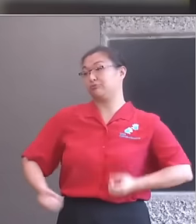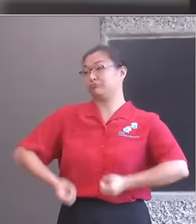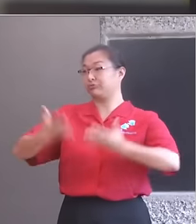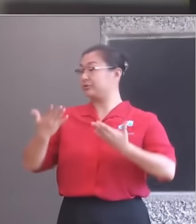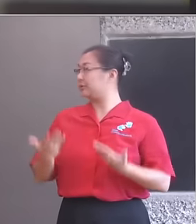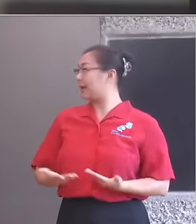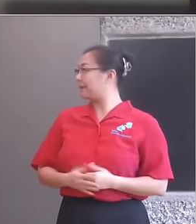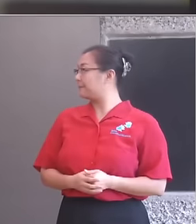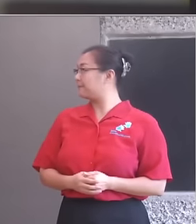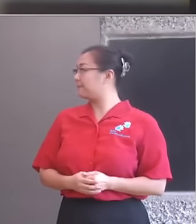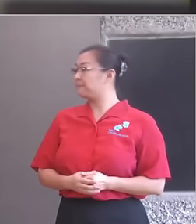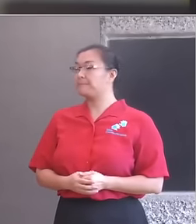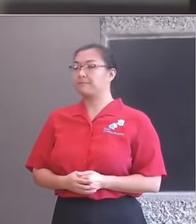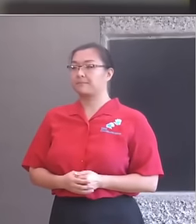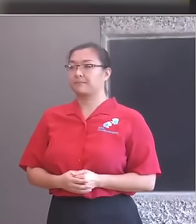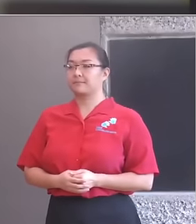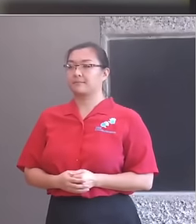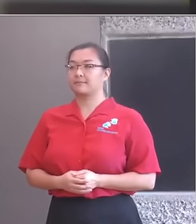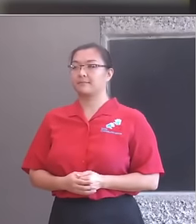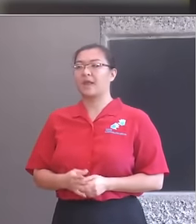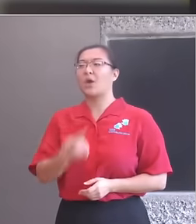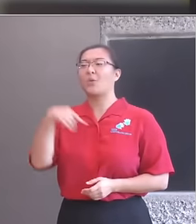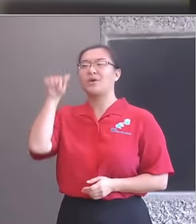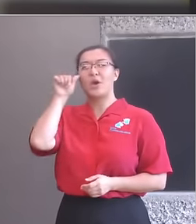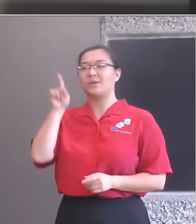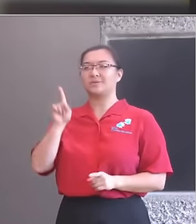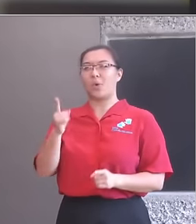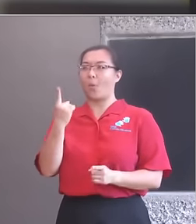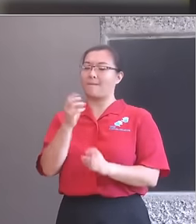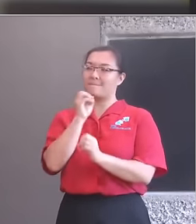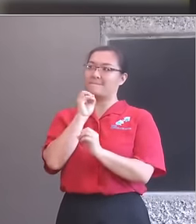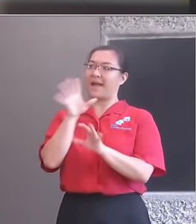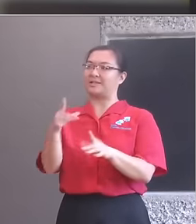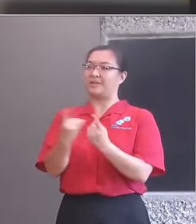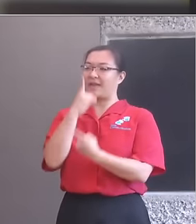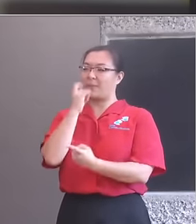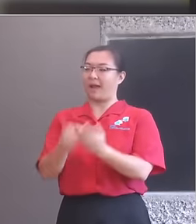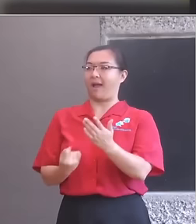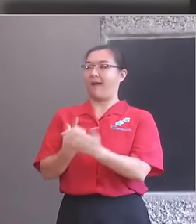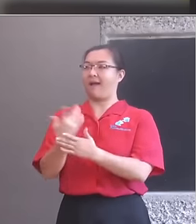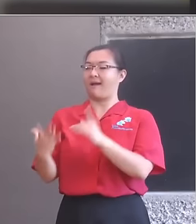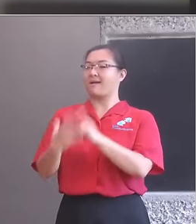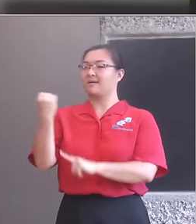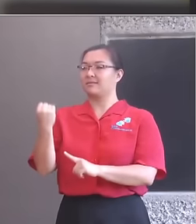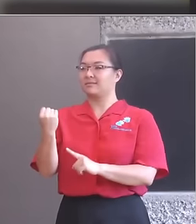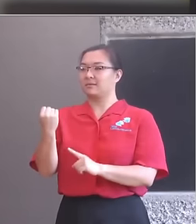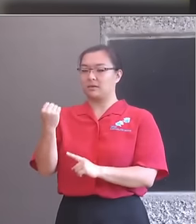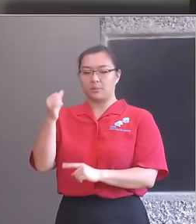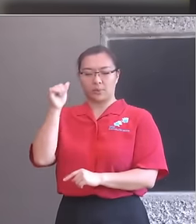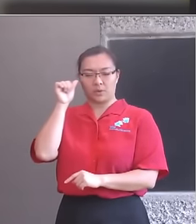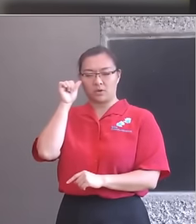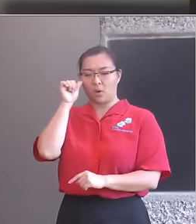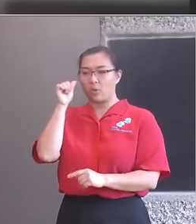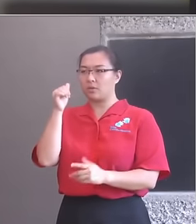recognizes that there is no single magic bullet. Instead, at the heart of the challenge is a call for arts and cultural